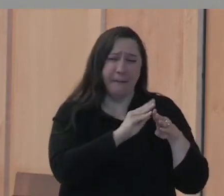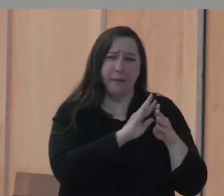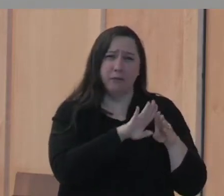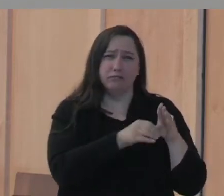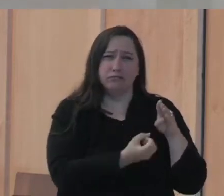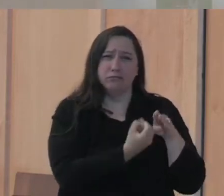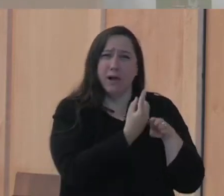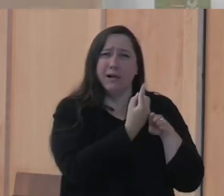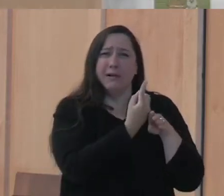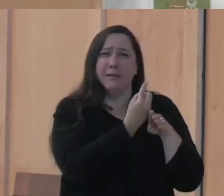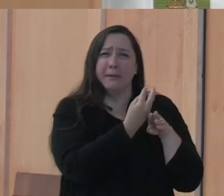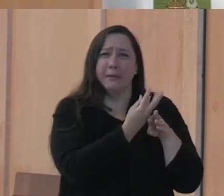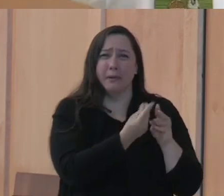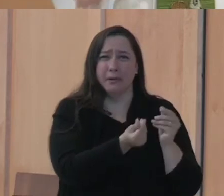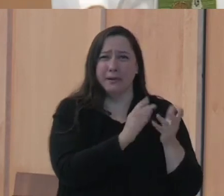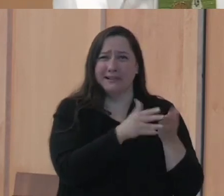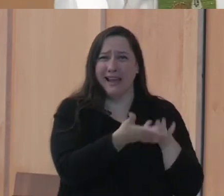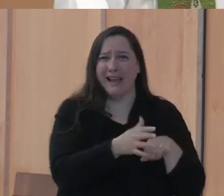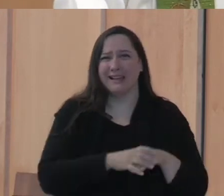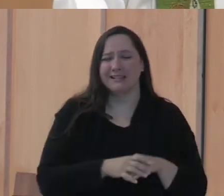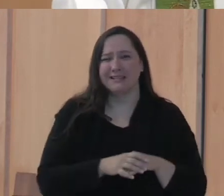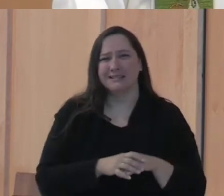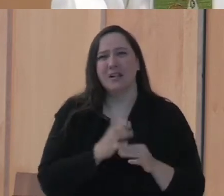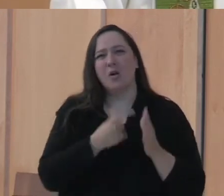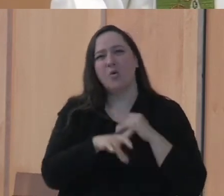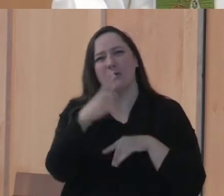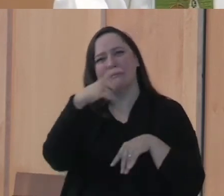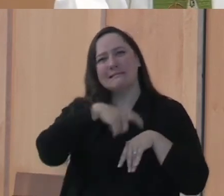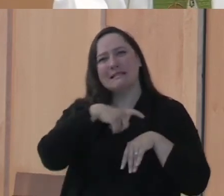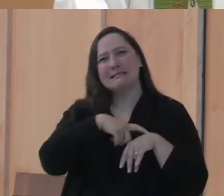Get your imagination going. What's a time-lapse look on that one?